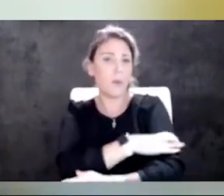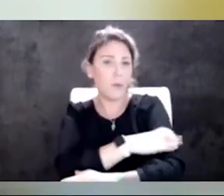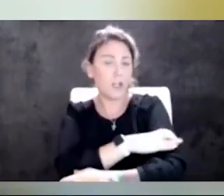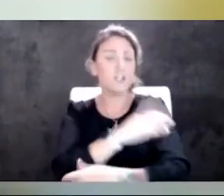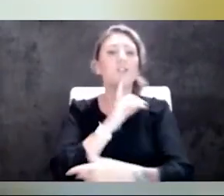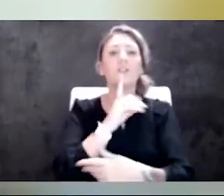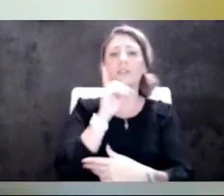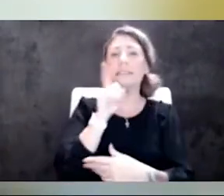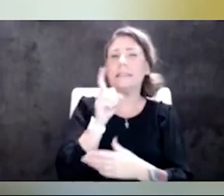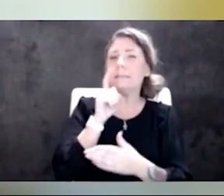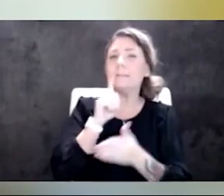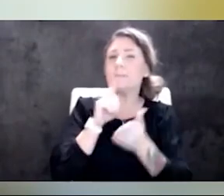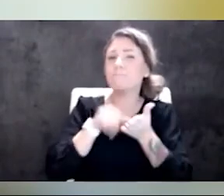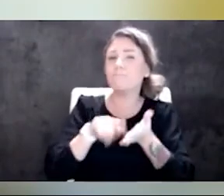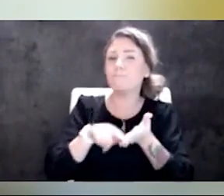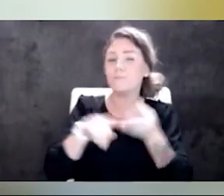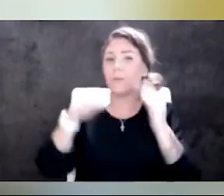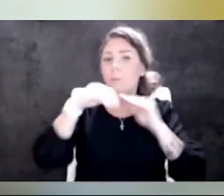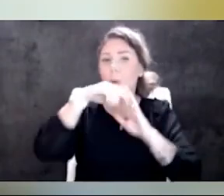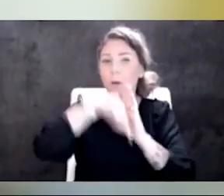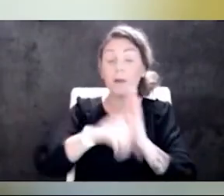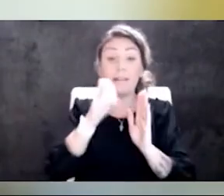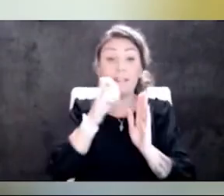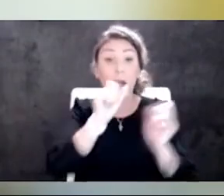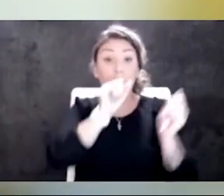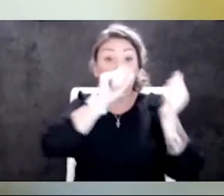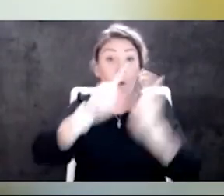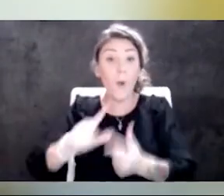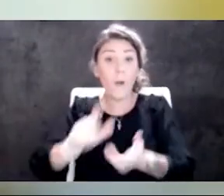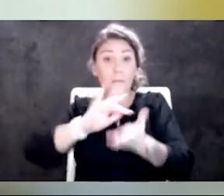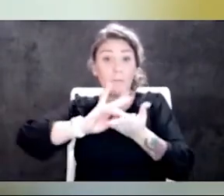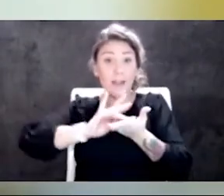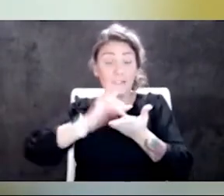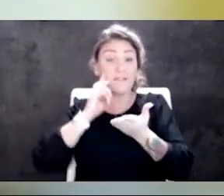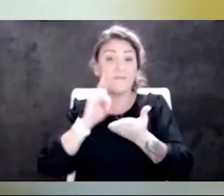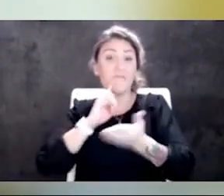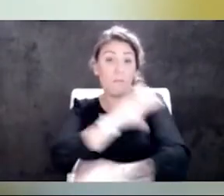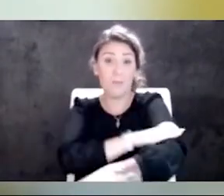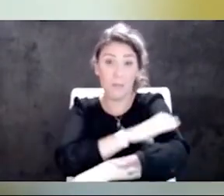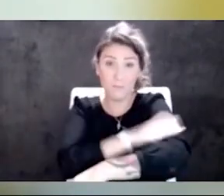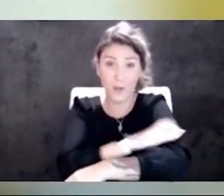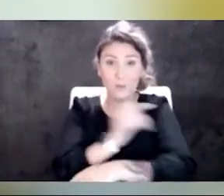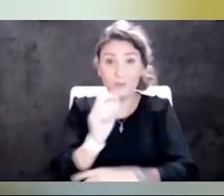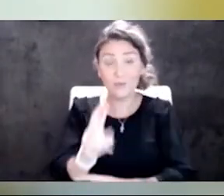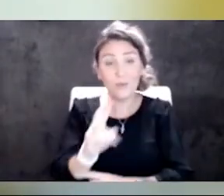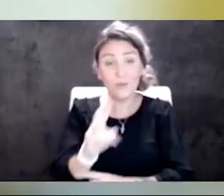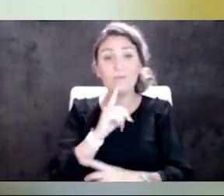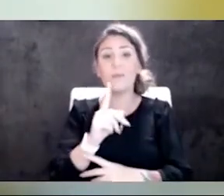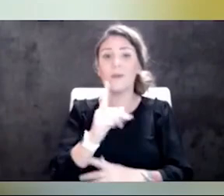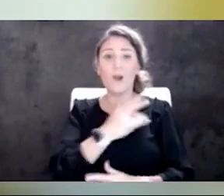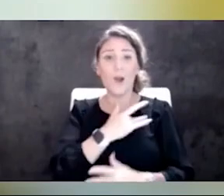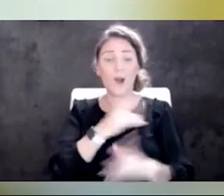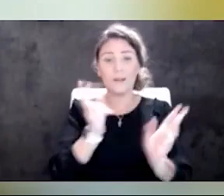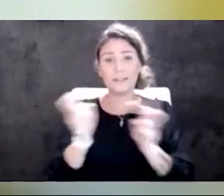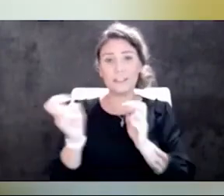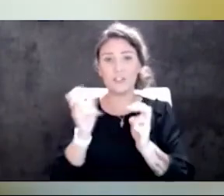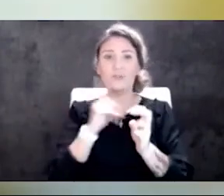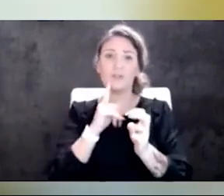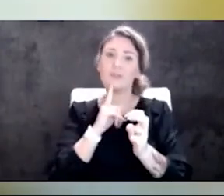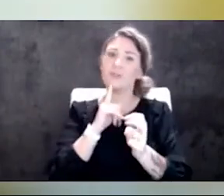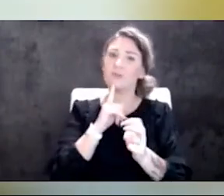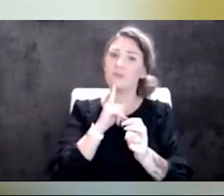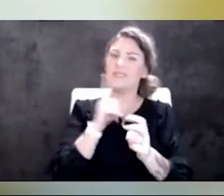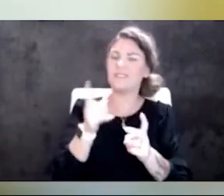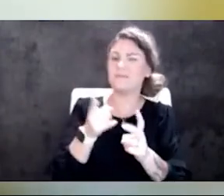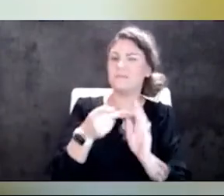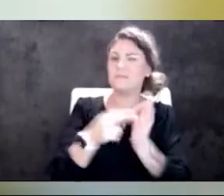have to look into a little more. Not all medications, uh, for blood pressure or, uh, or heart issues are going to defer you, but some of them